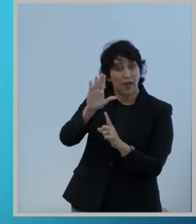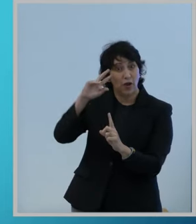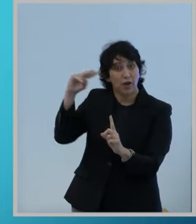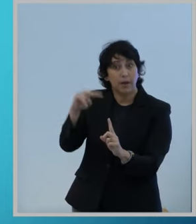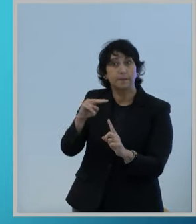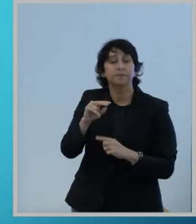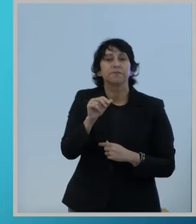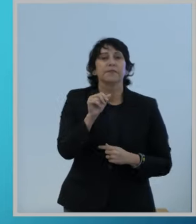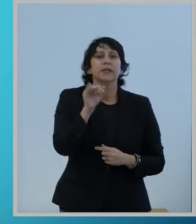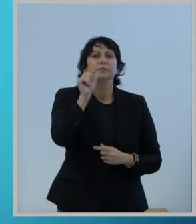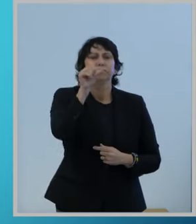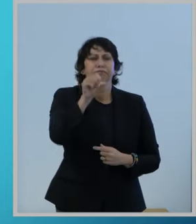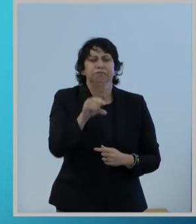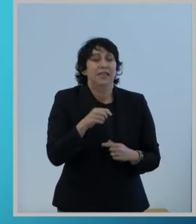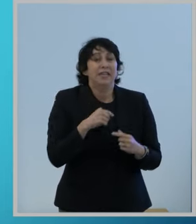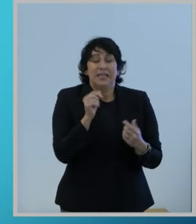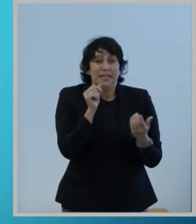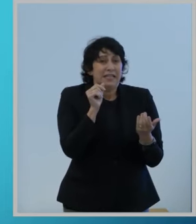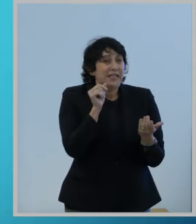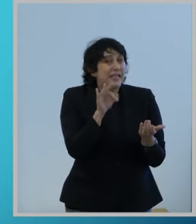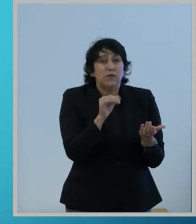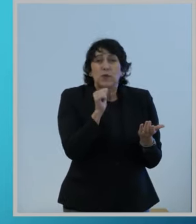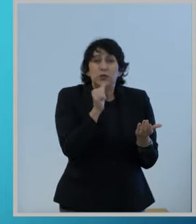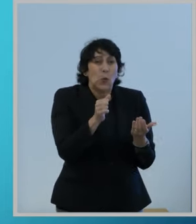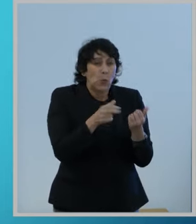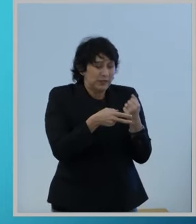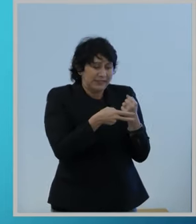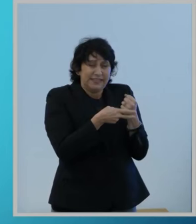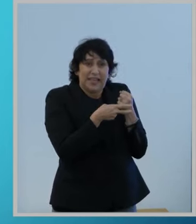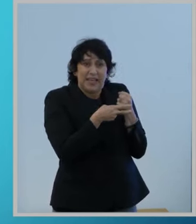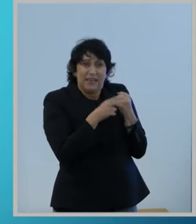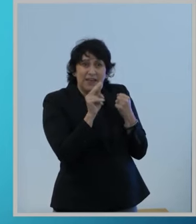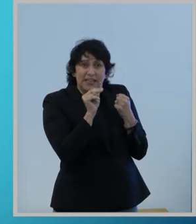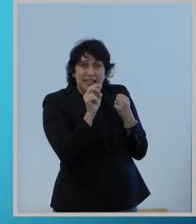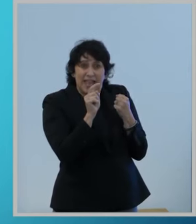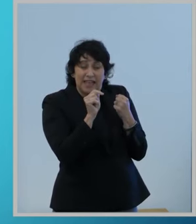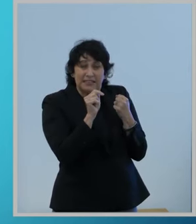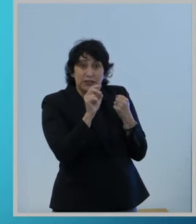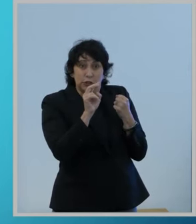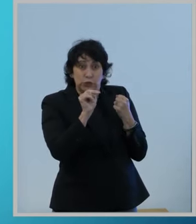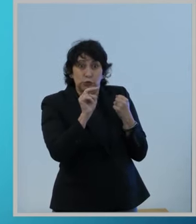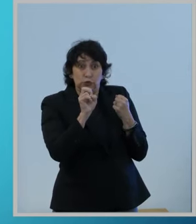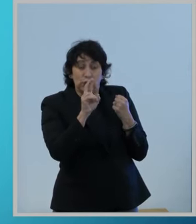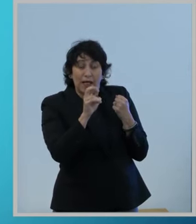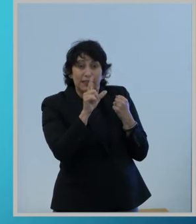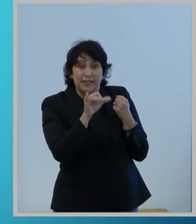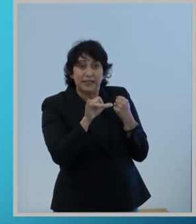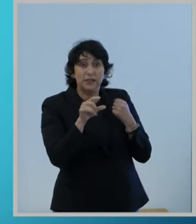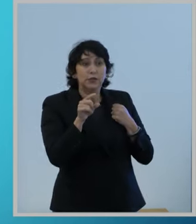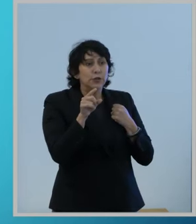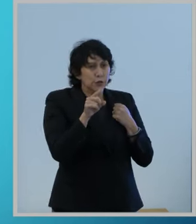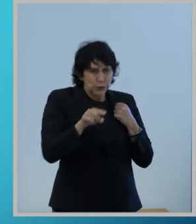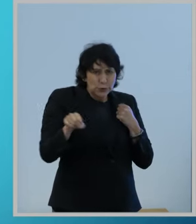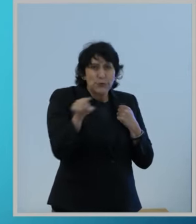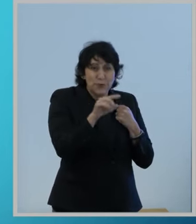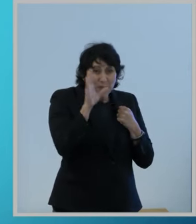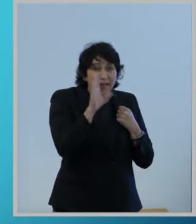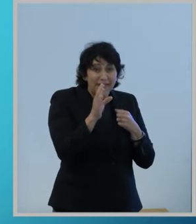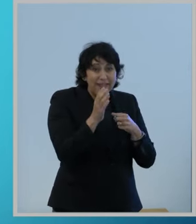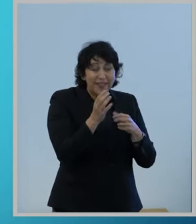don't save net neutrality, you will get the Internet